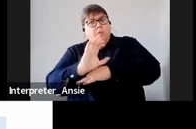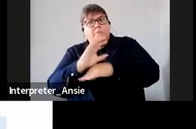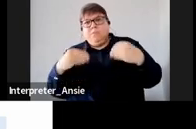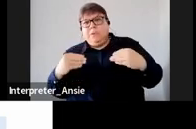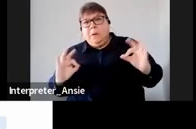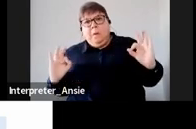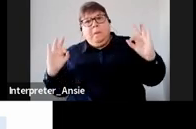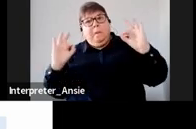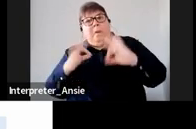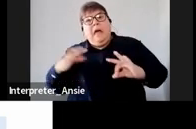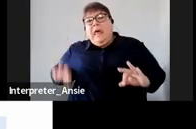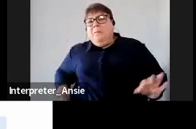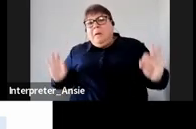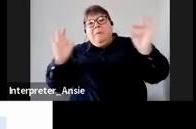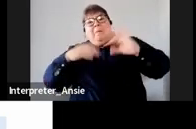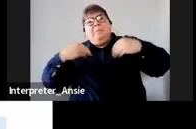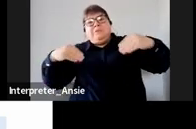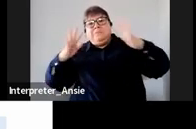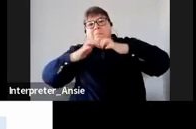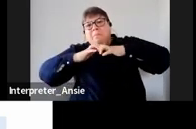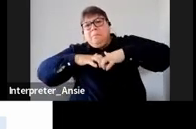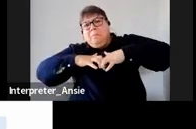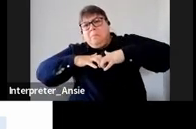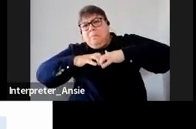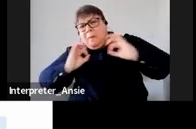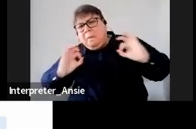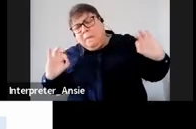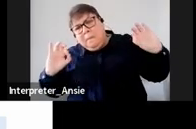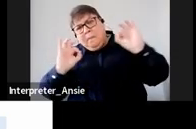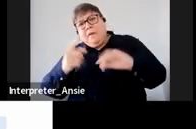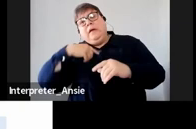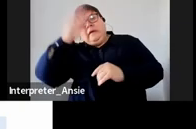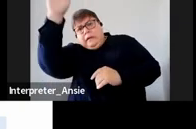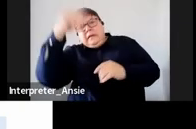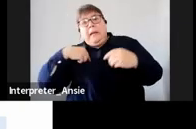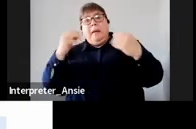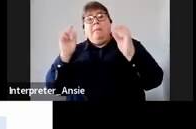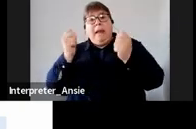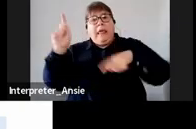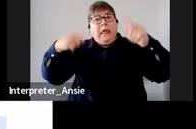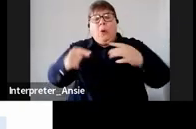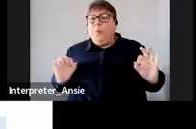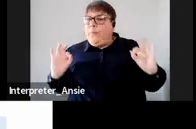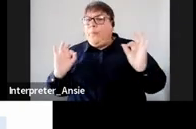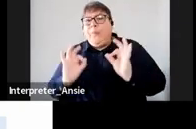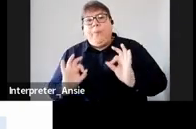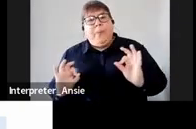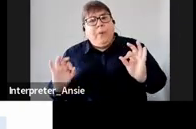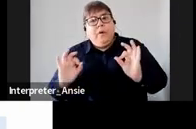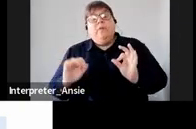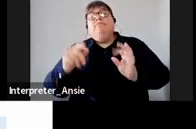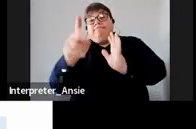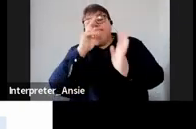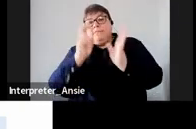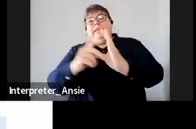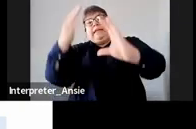mean that you have to notify yourself that your company haven't been making any income you need to also submit